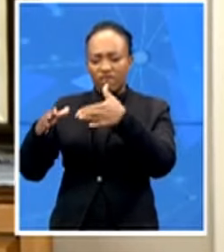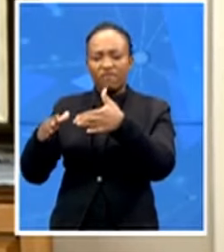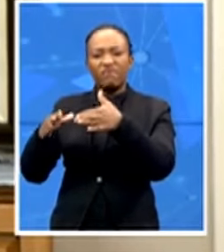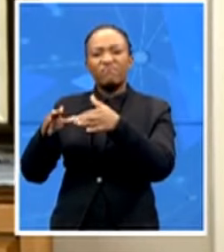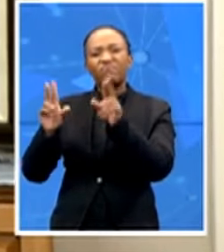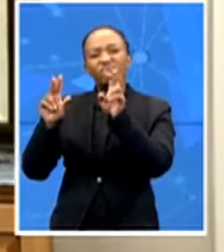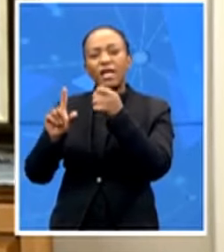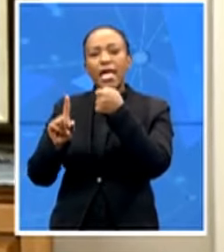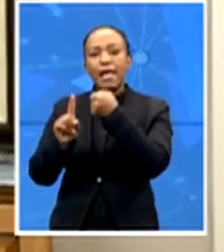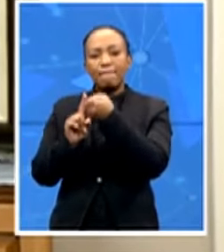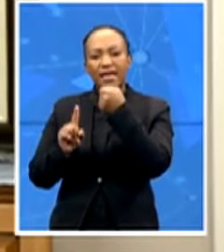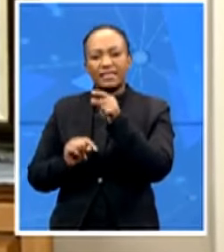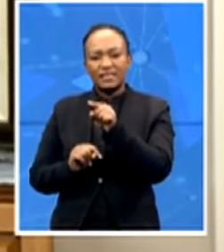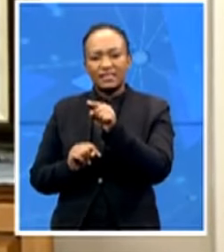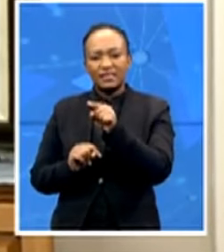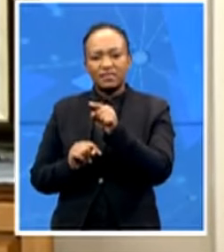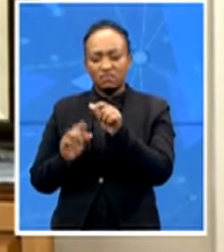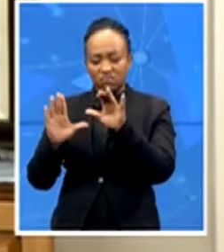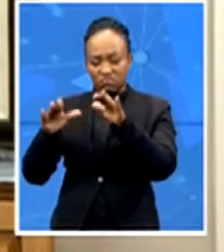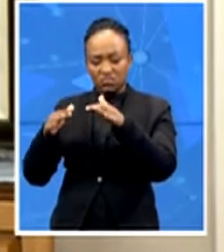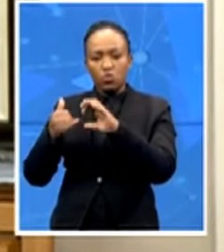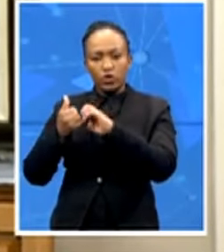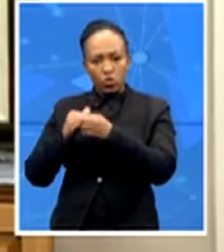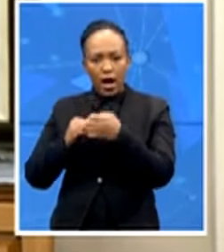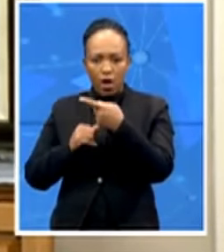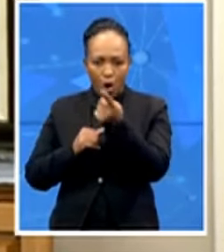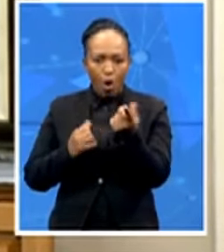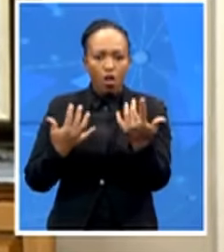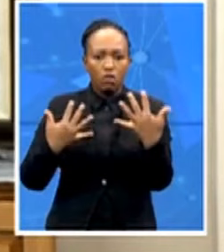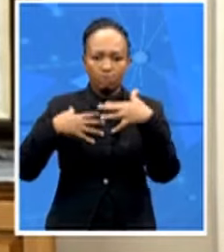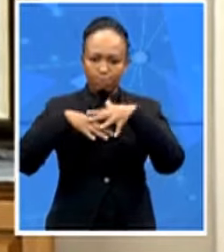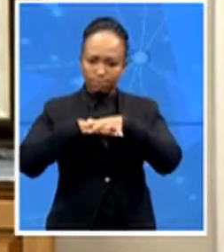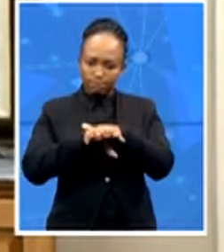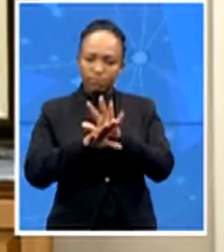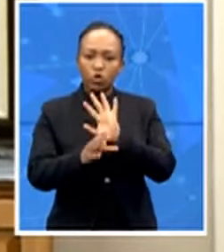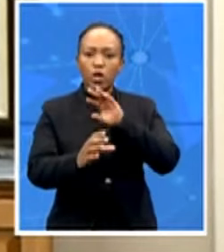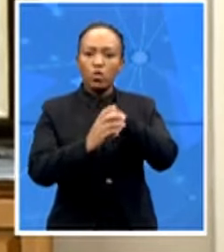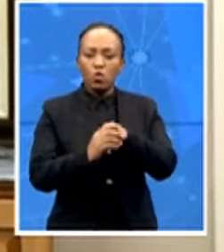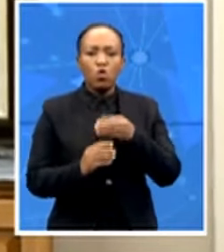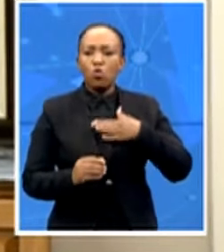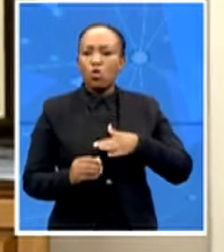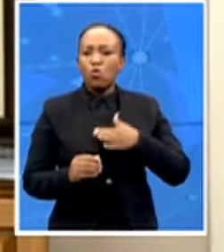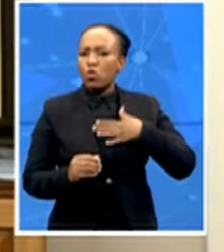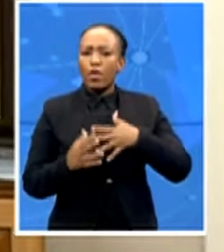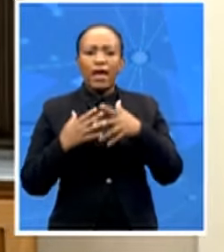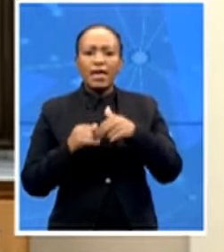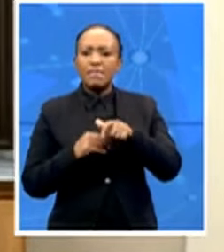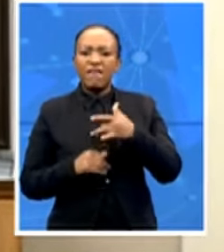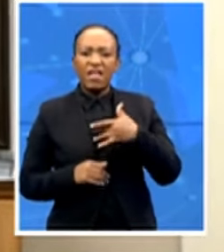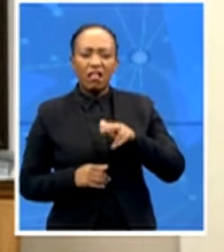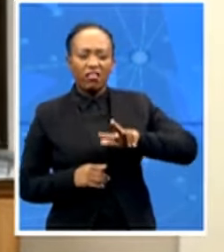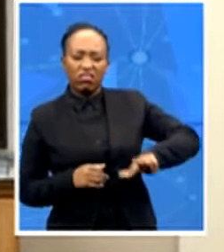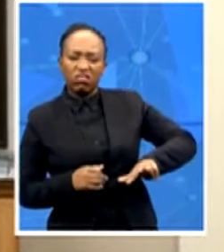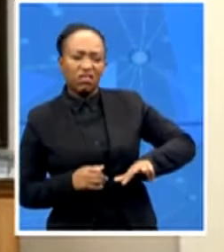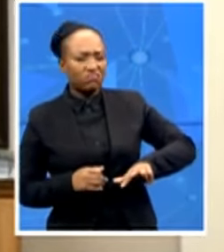trying to include everyone in the school we don't want anyone to be marginalized we want everyone to feel that they belong in the school